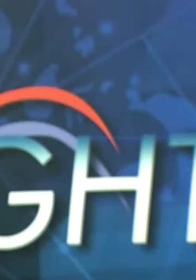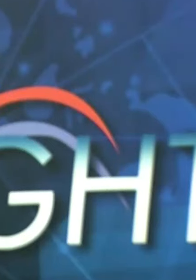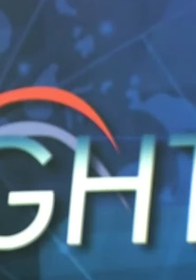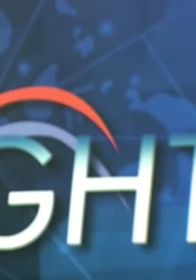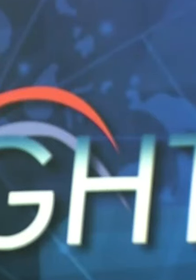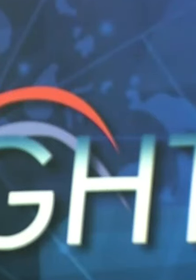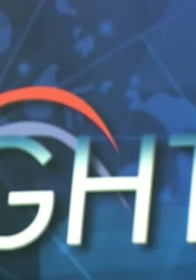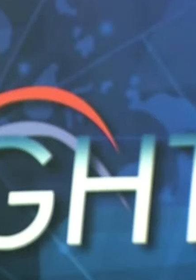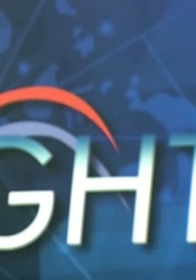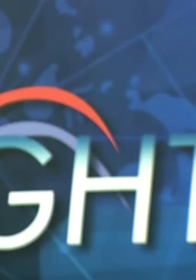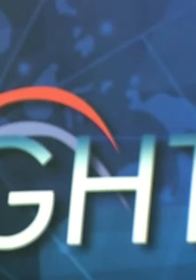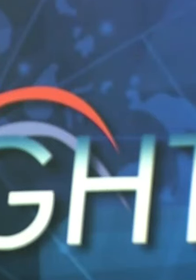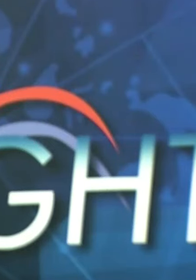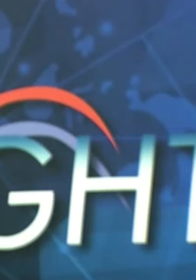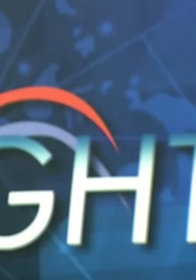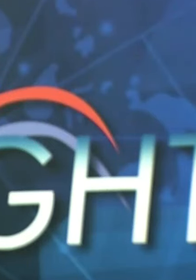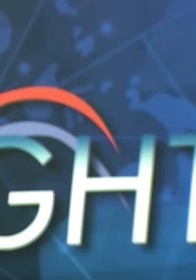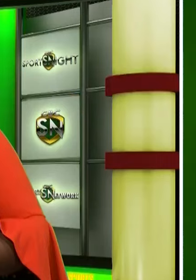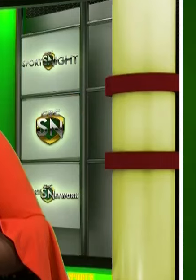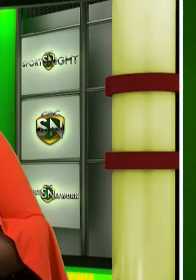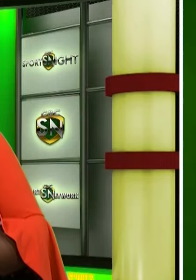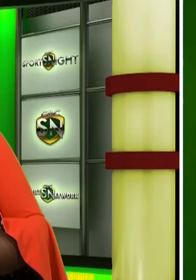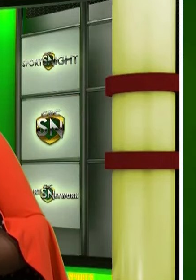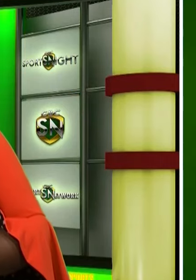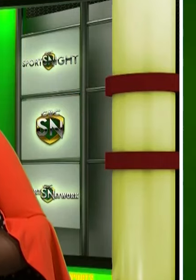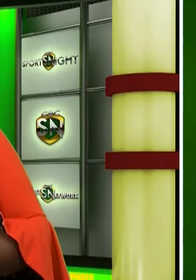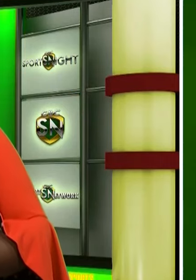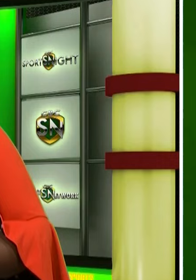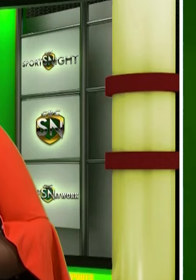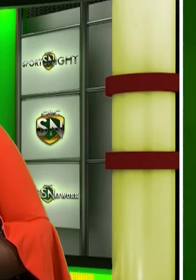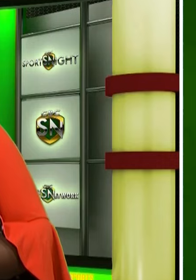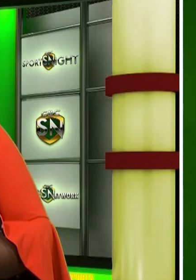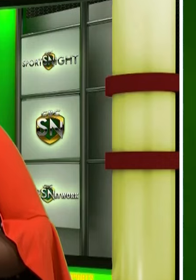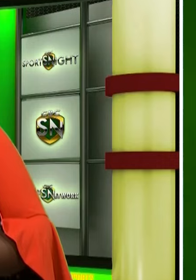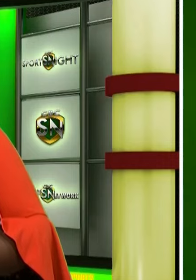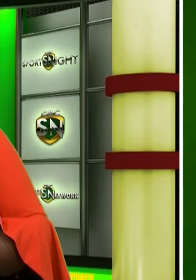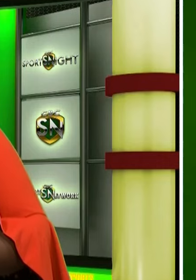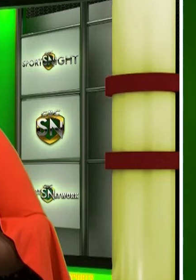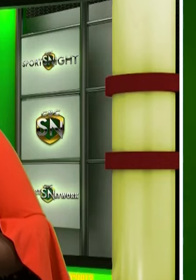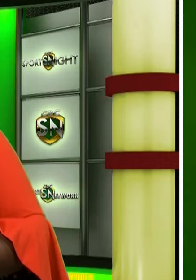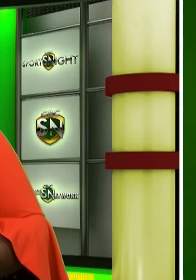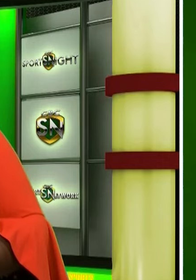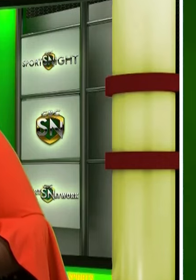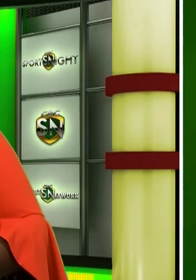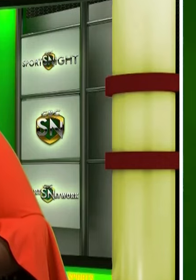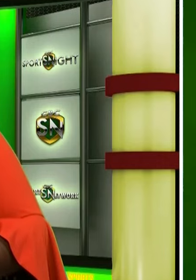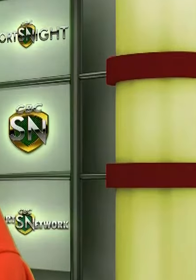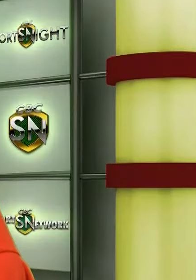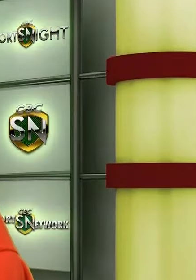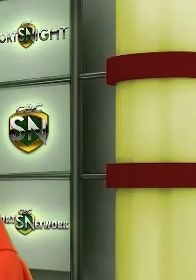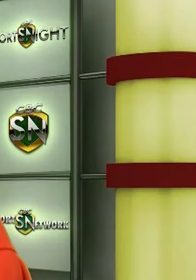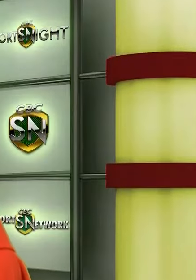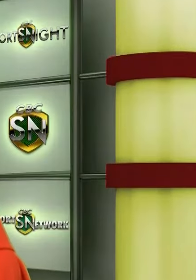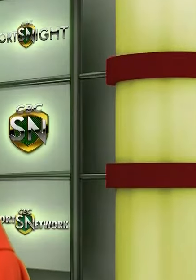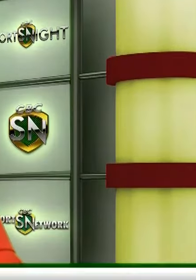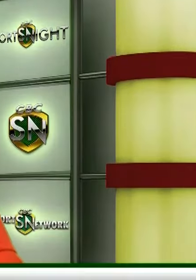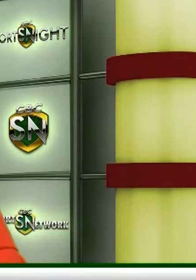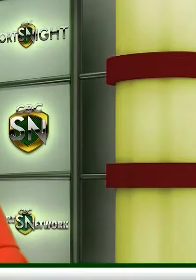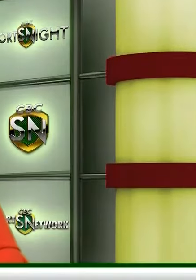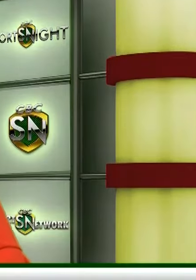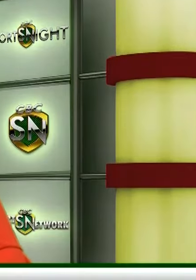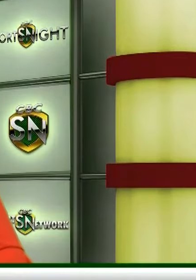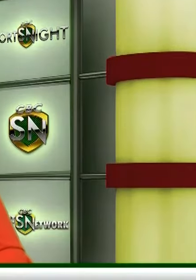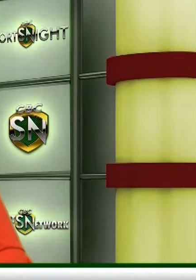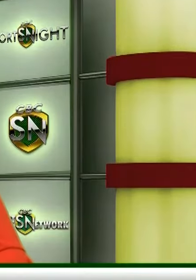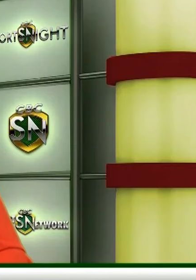Time for the sporting action as we're joined by the sporting girl, Anne-Marie Burke. Anne-Marie, good evening. Good evening to you, Pearson. I have some good news.